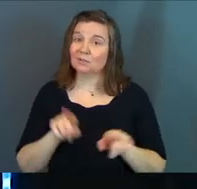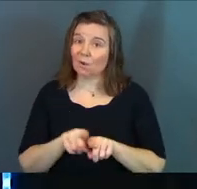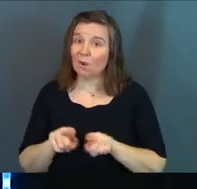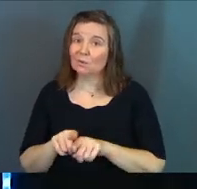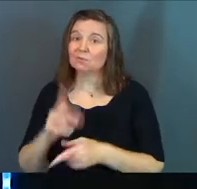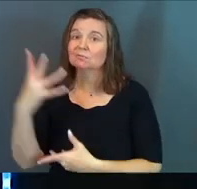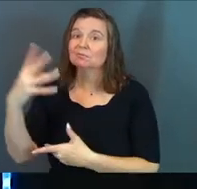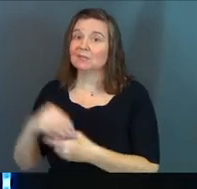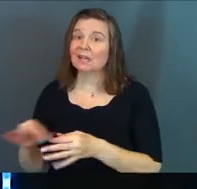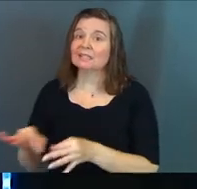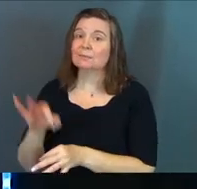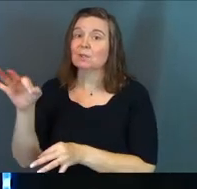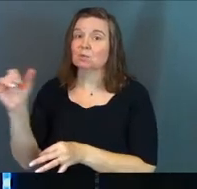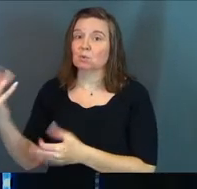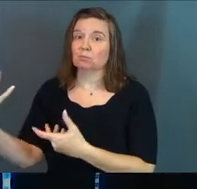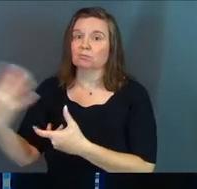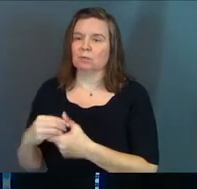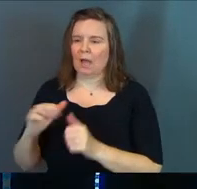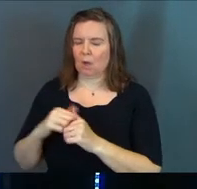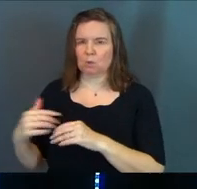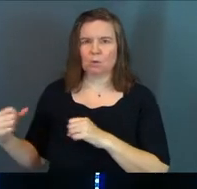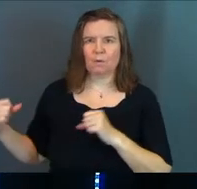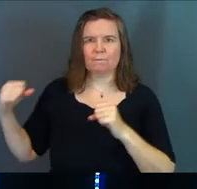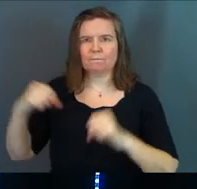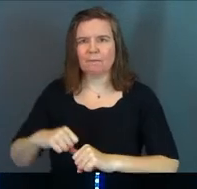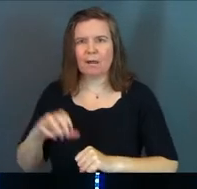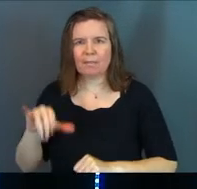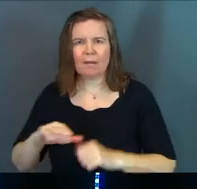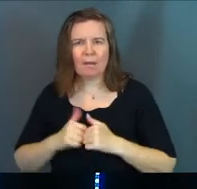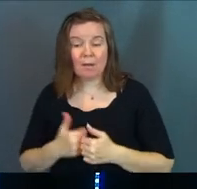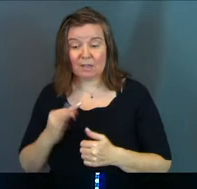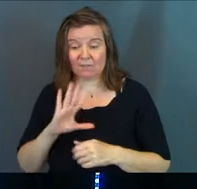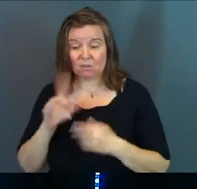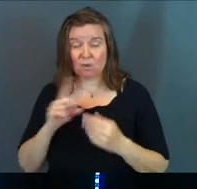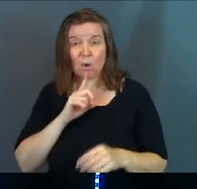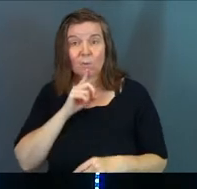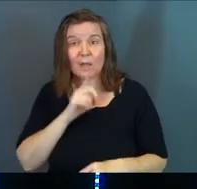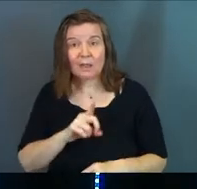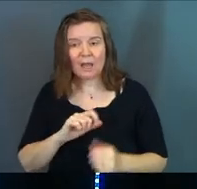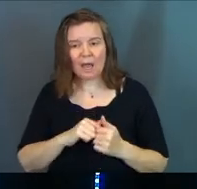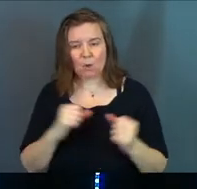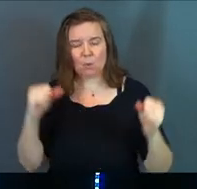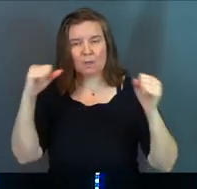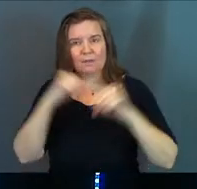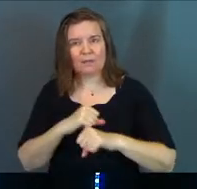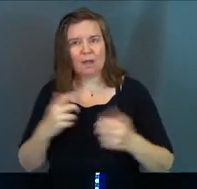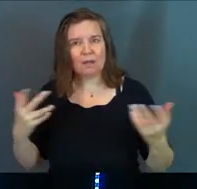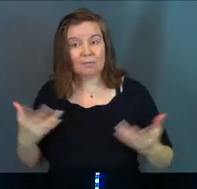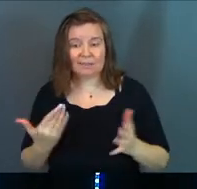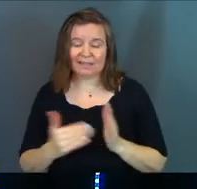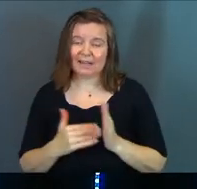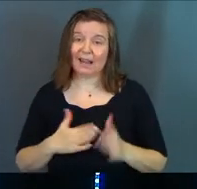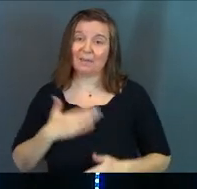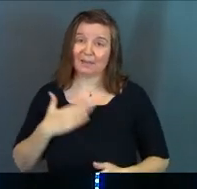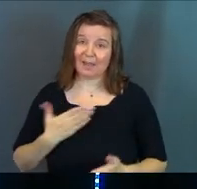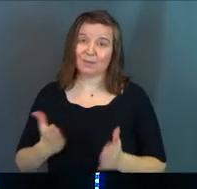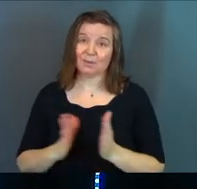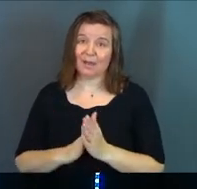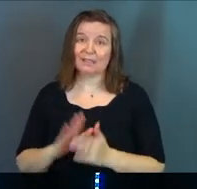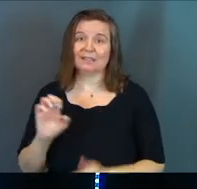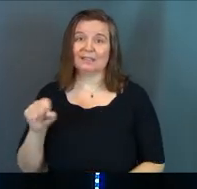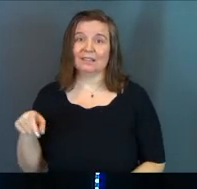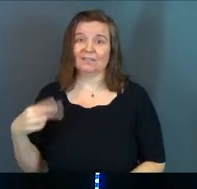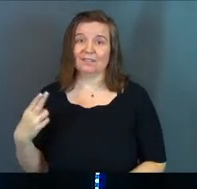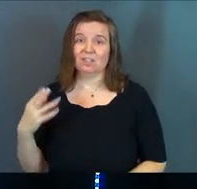the spiritual as well. So how do we fight it? If this is all reality, how do we fight it? Again, I'm so glad you asked.